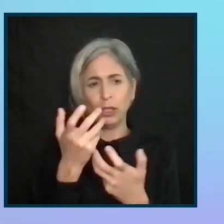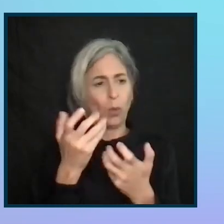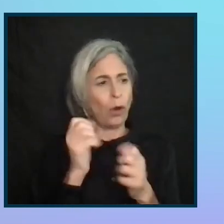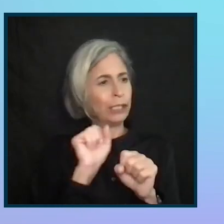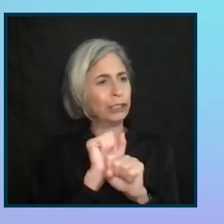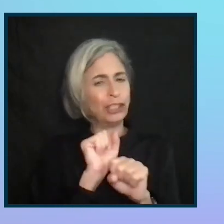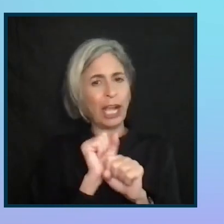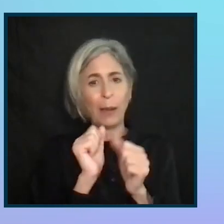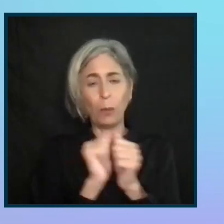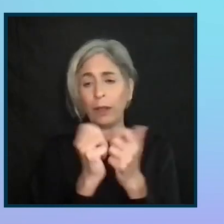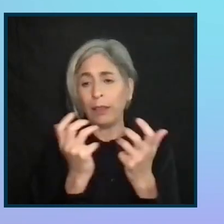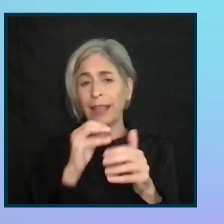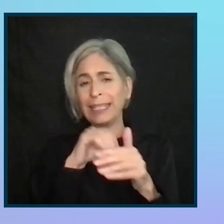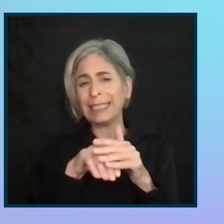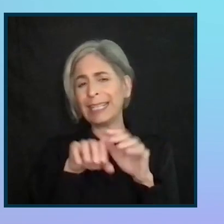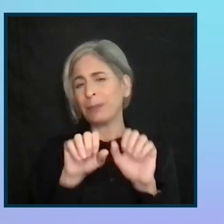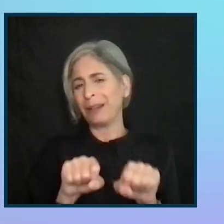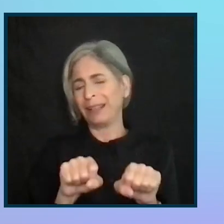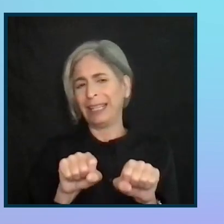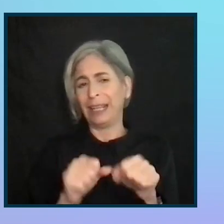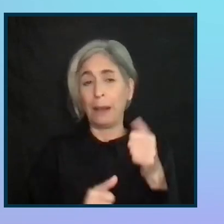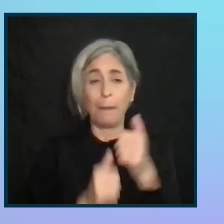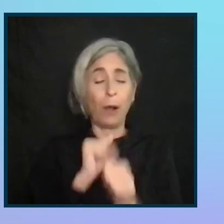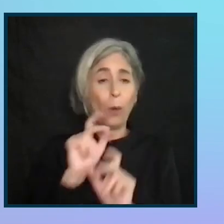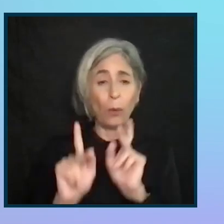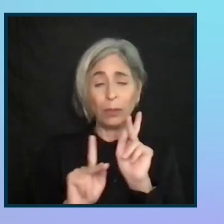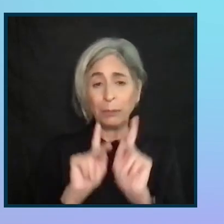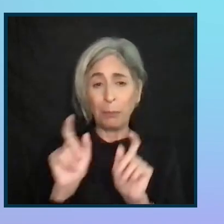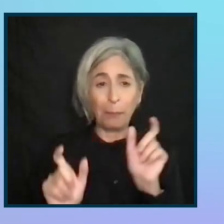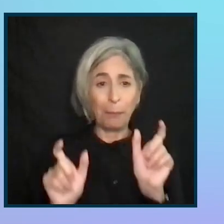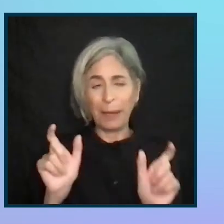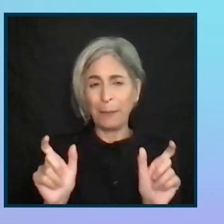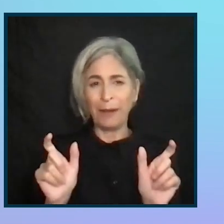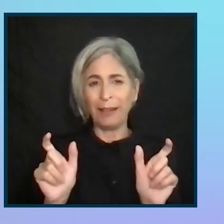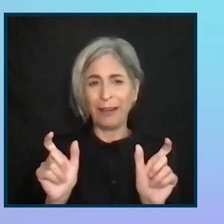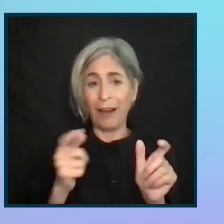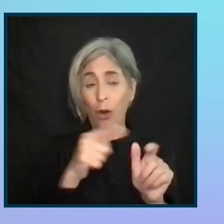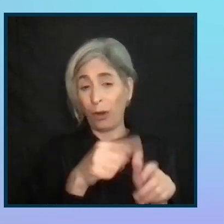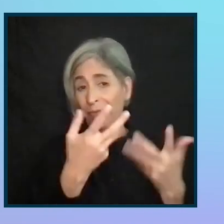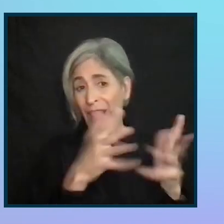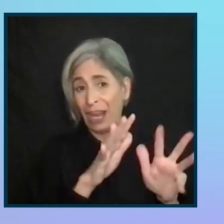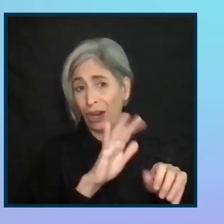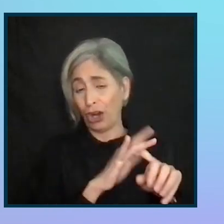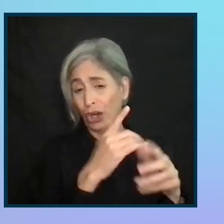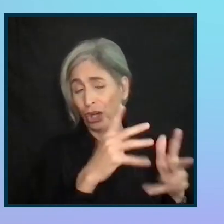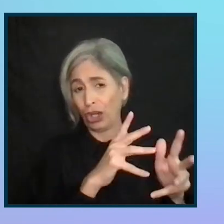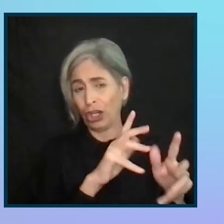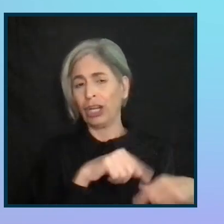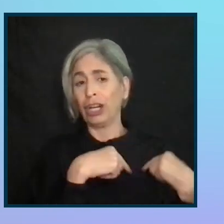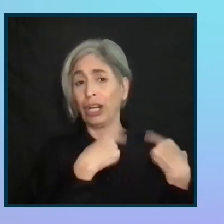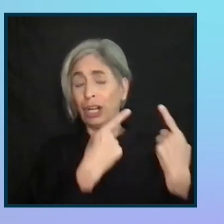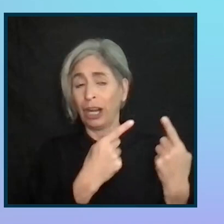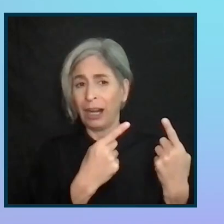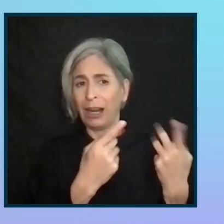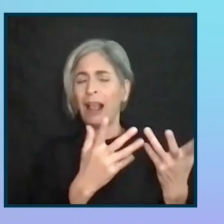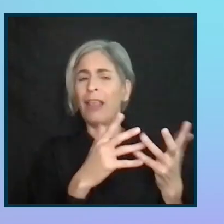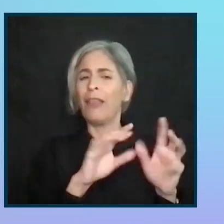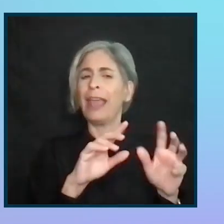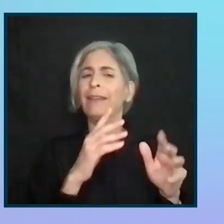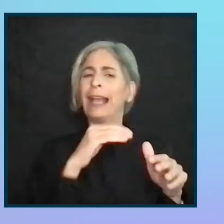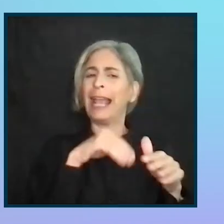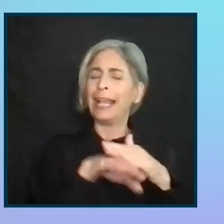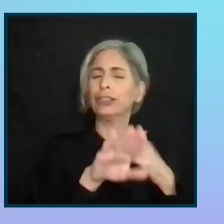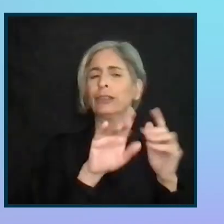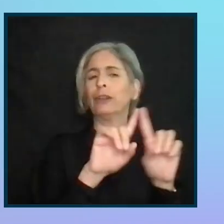in accessibility. Whereas most people who have been in that industry a long time have come at it from other areas, whether